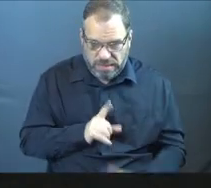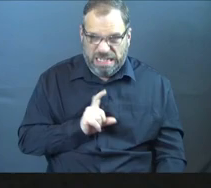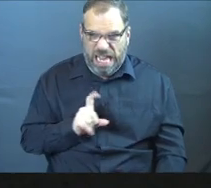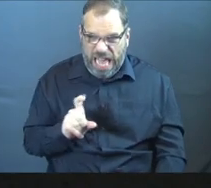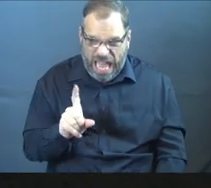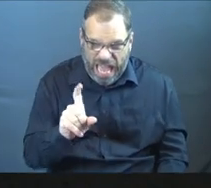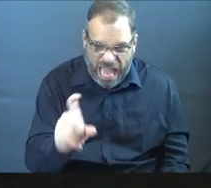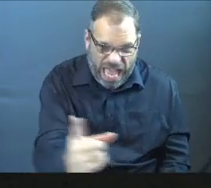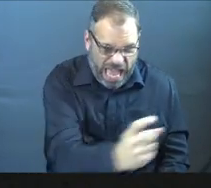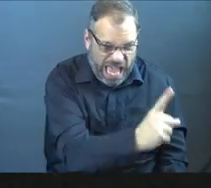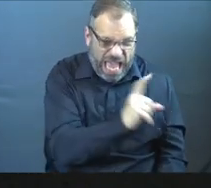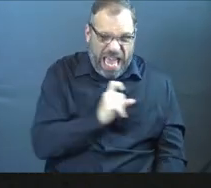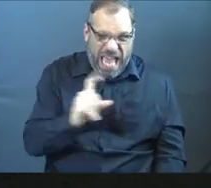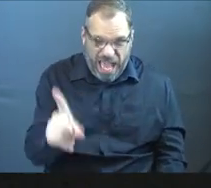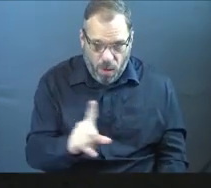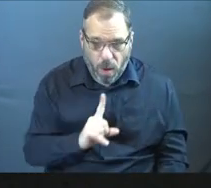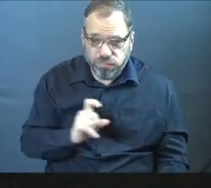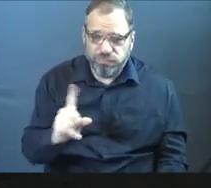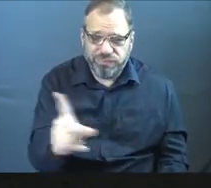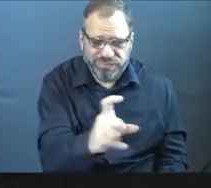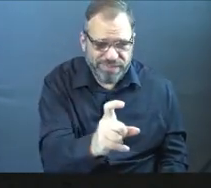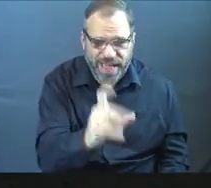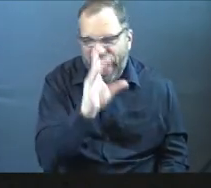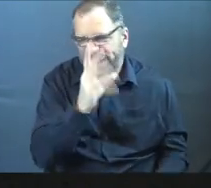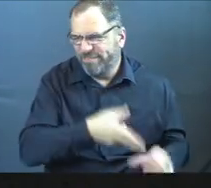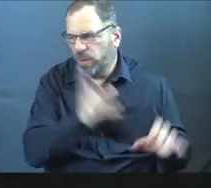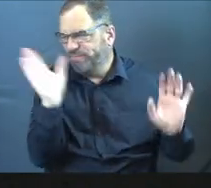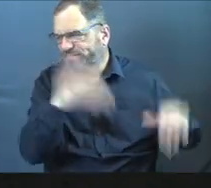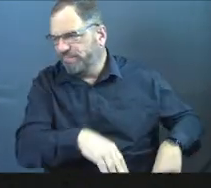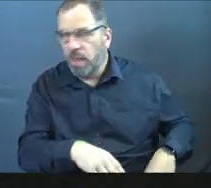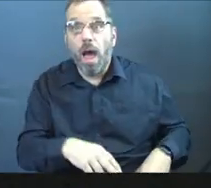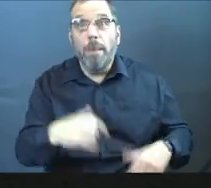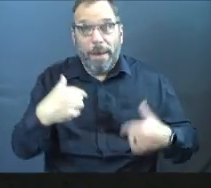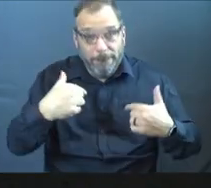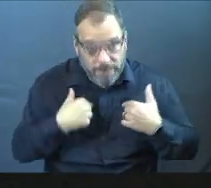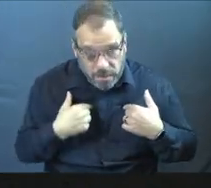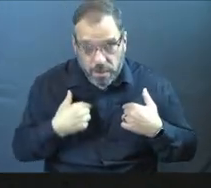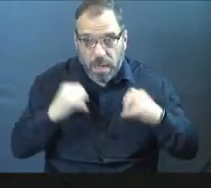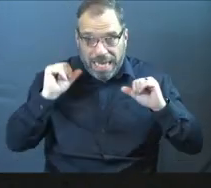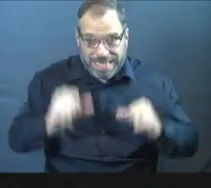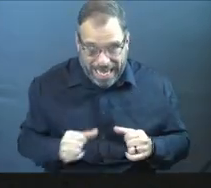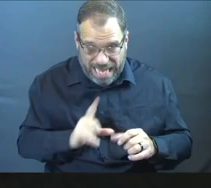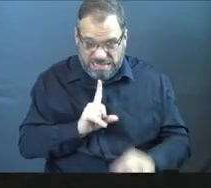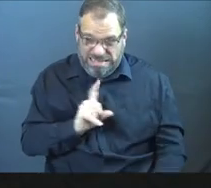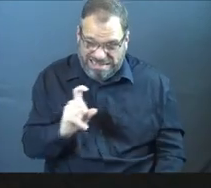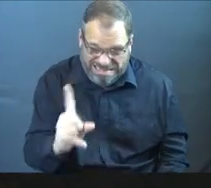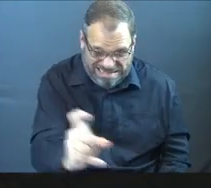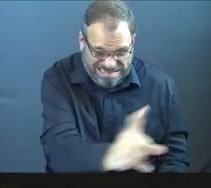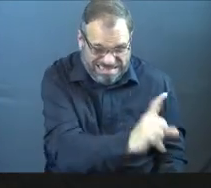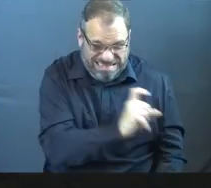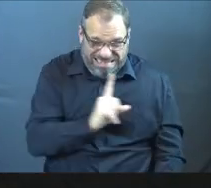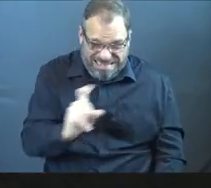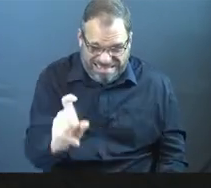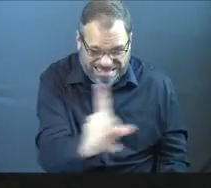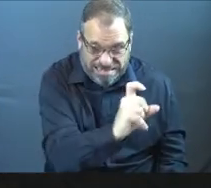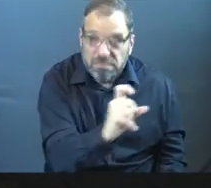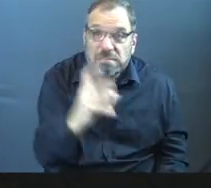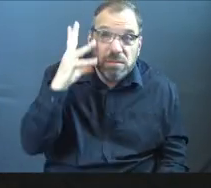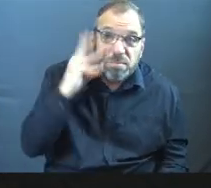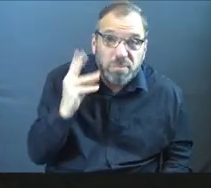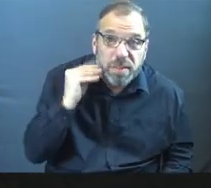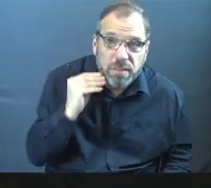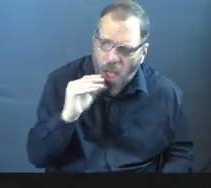do it well? Or am I just going to like quit midway through? Is this something I can actually accomplish? Have you ever been there, right?